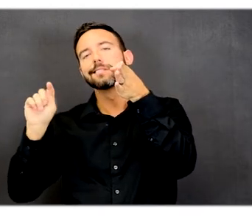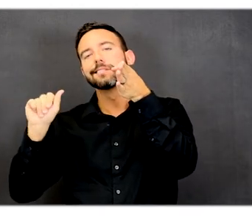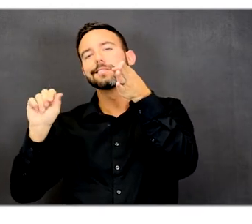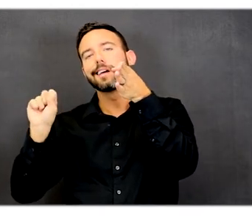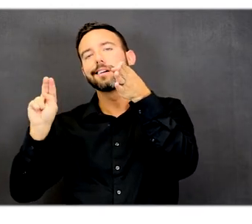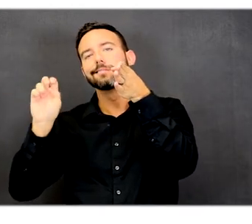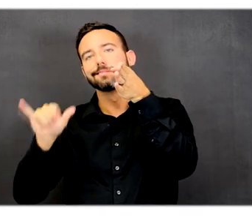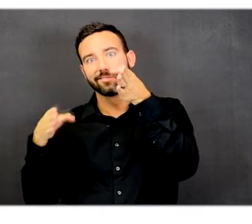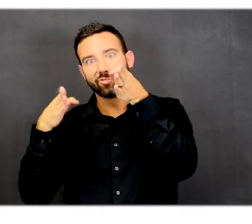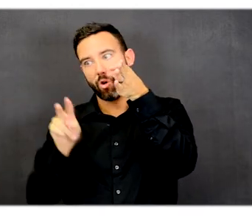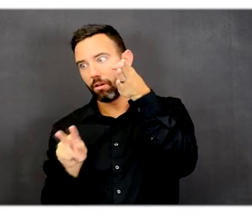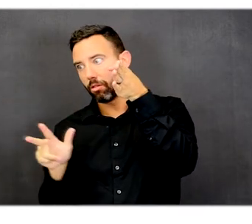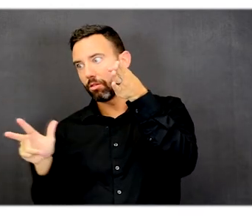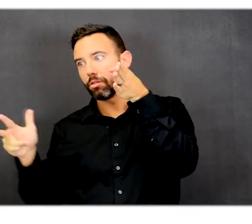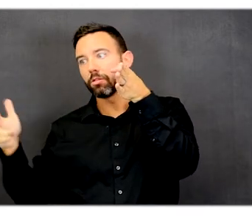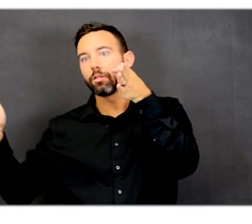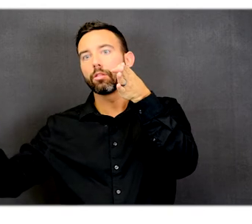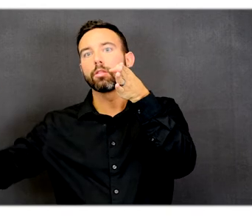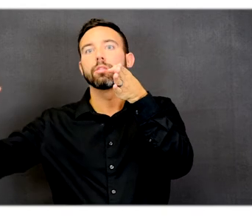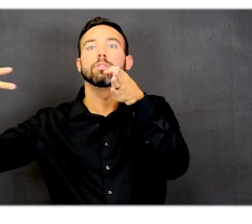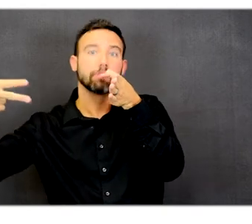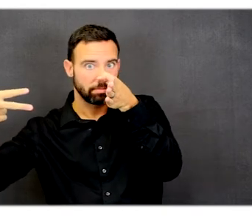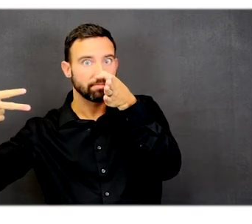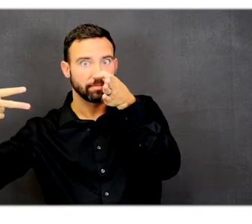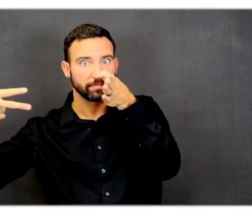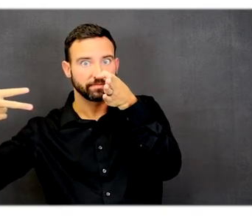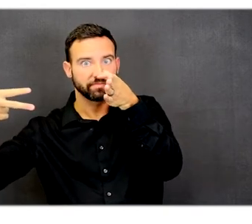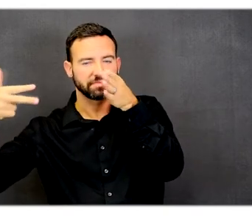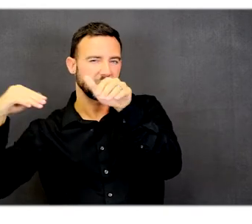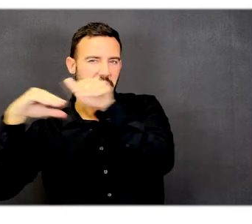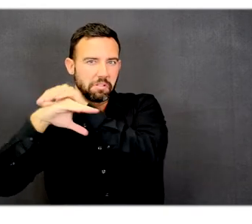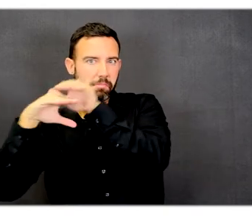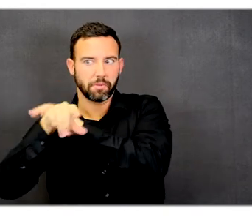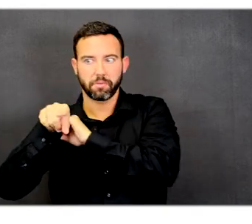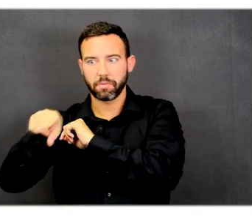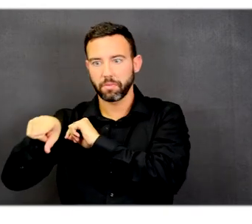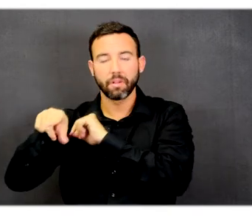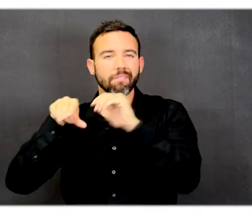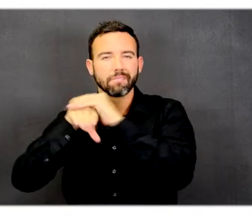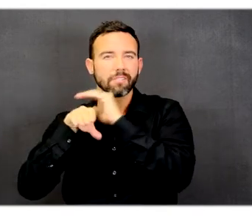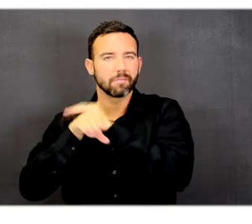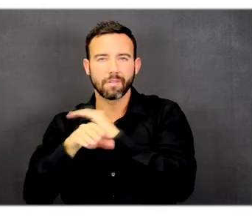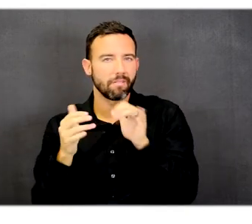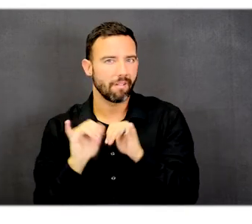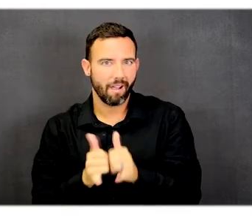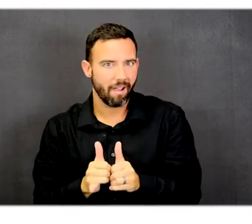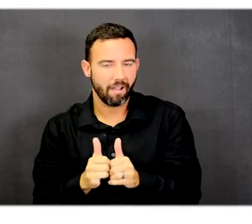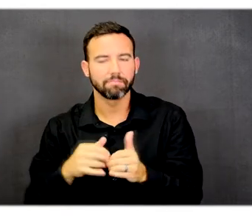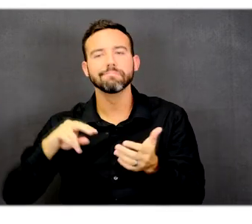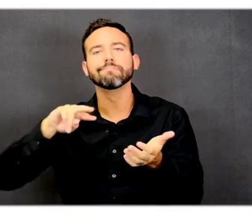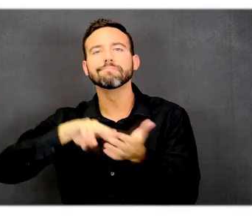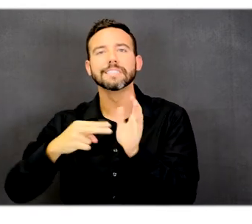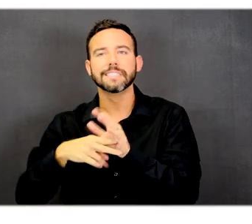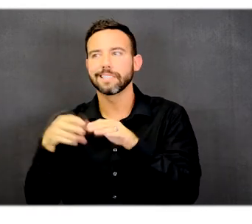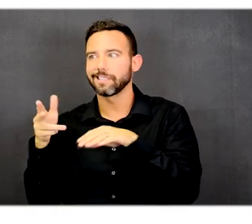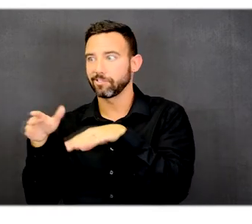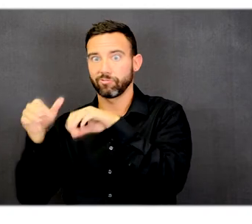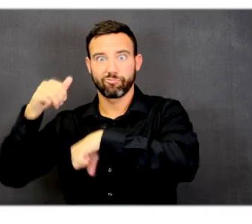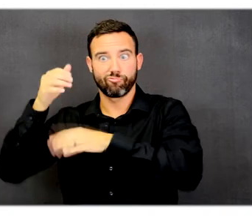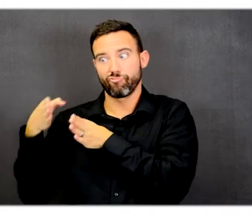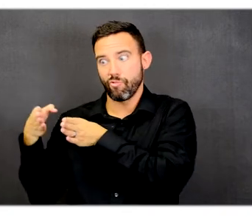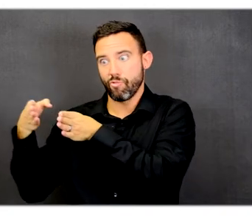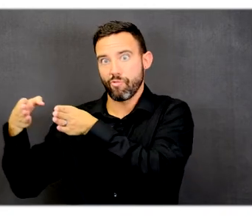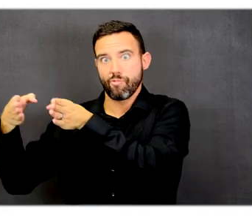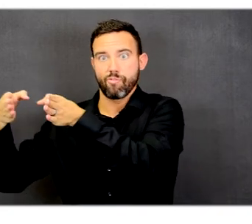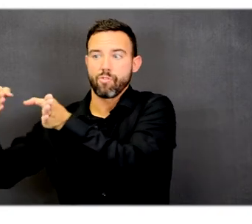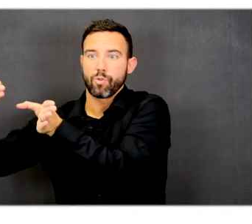and go through the turnaround in front of the building. That is a zero elevation curb so that even if you are in a